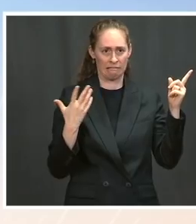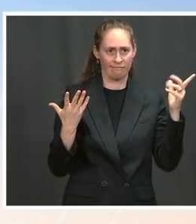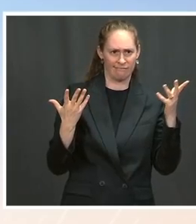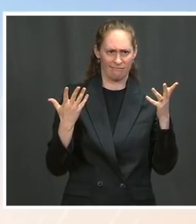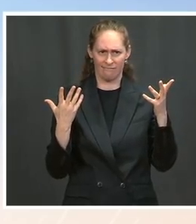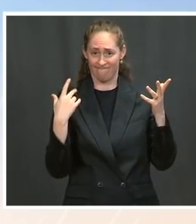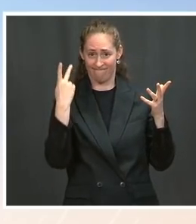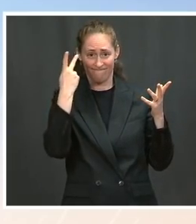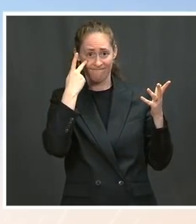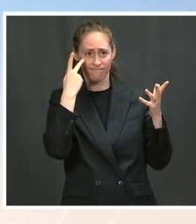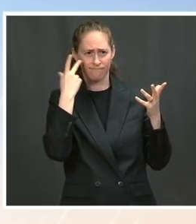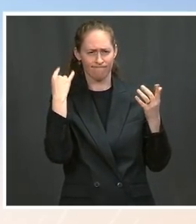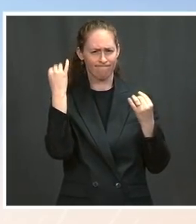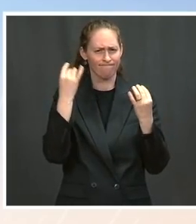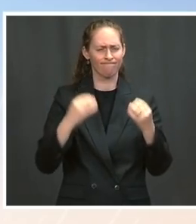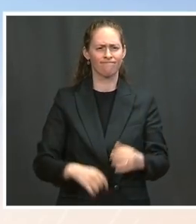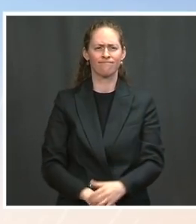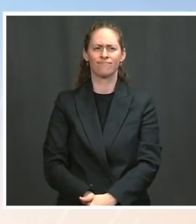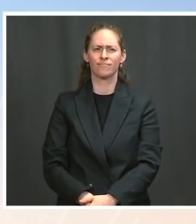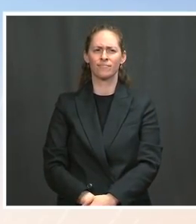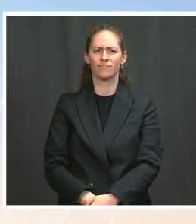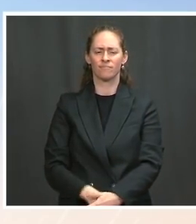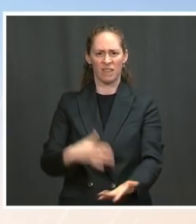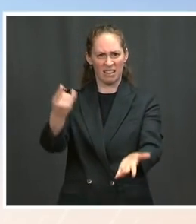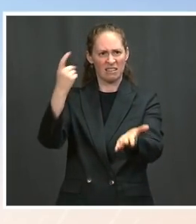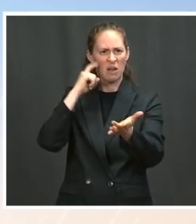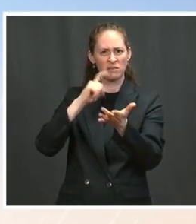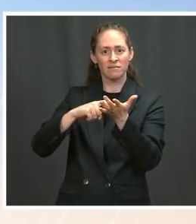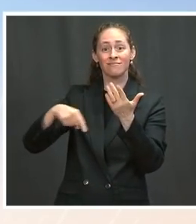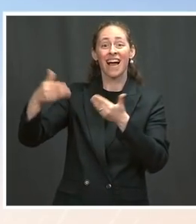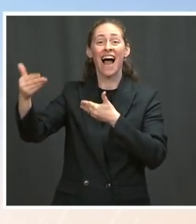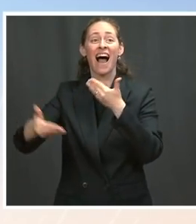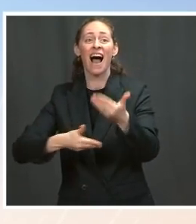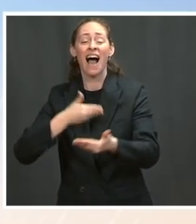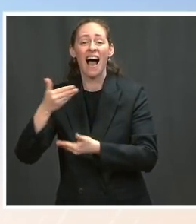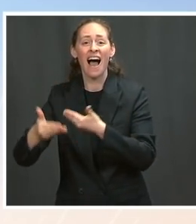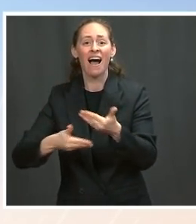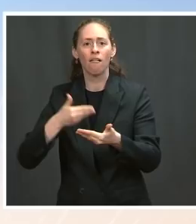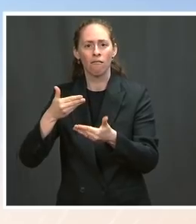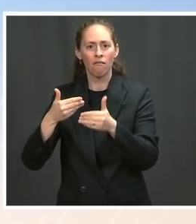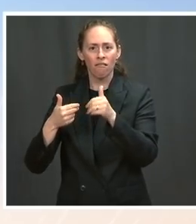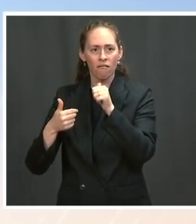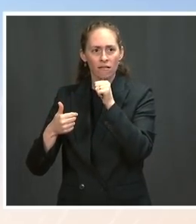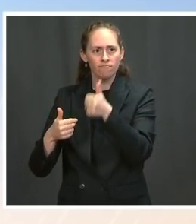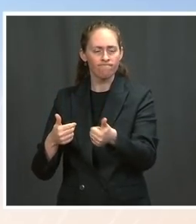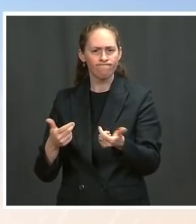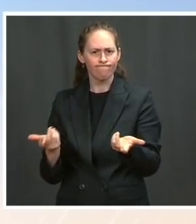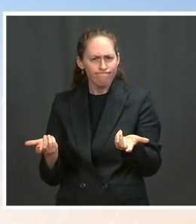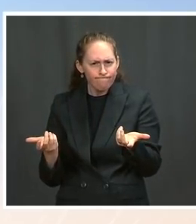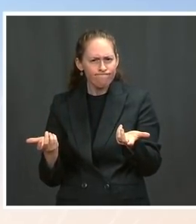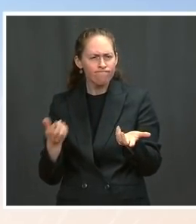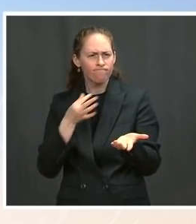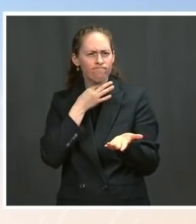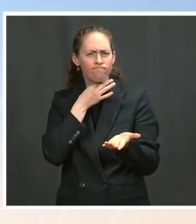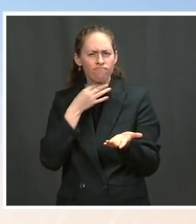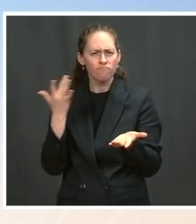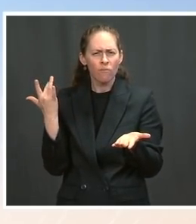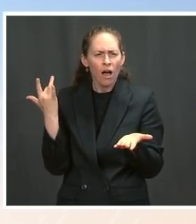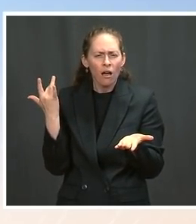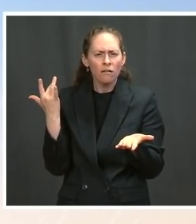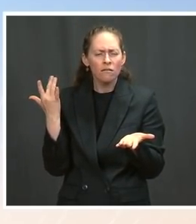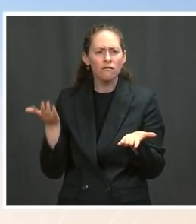we saw in this jobs report? And is there talk about reducing that unemployment benefit in the future to get people back to work?